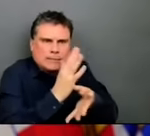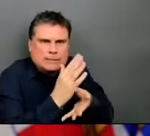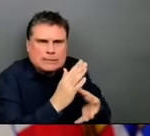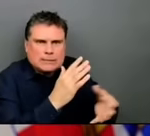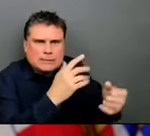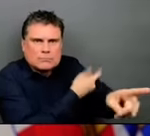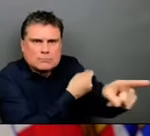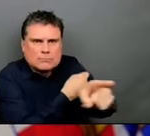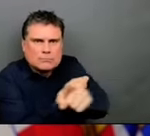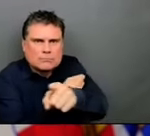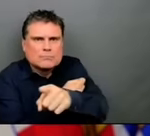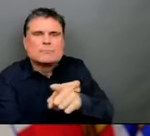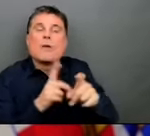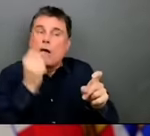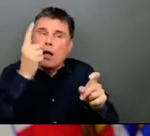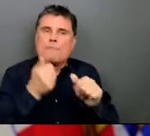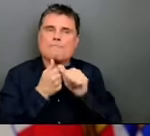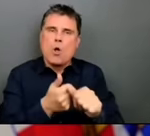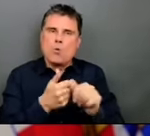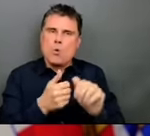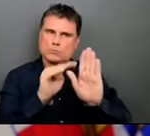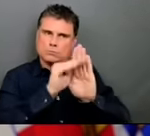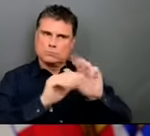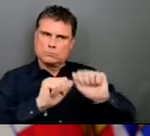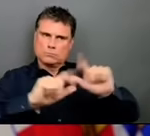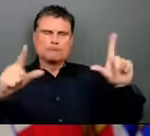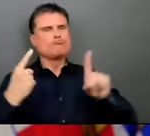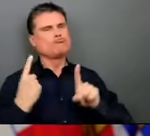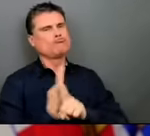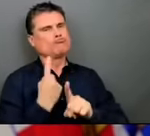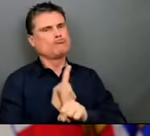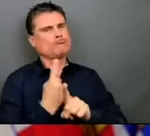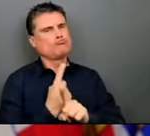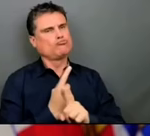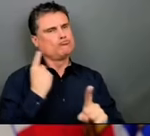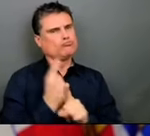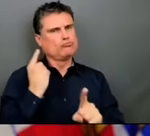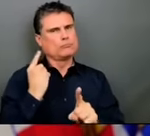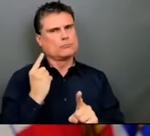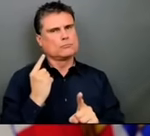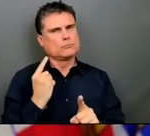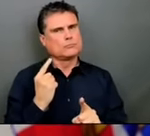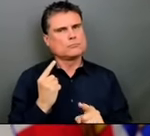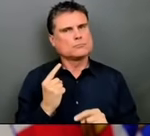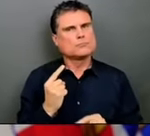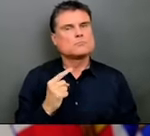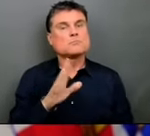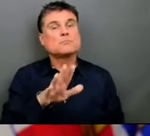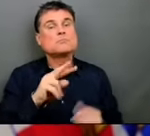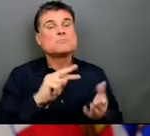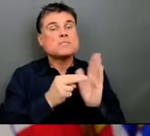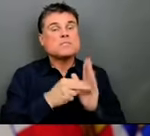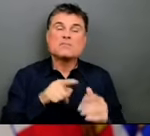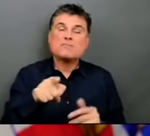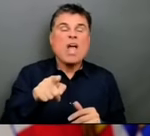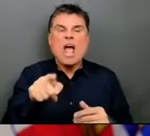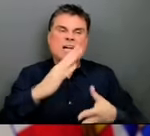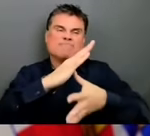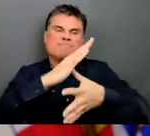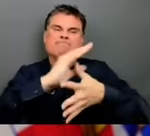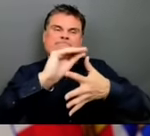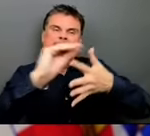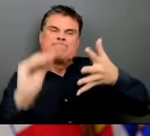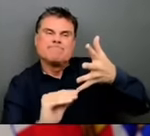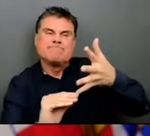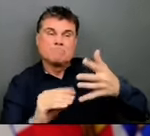not in any way reflect the value or the essential work that so, so many people have been doing across British Columbia since